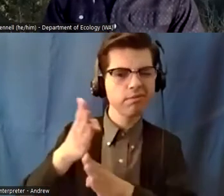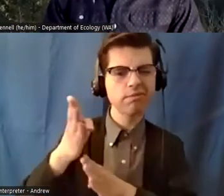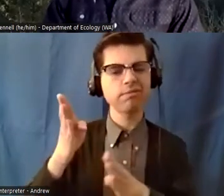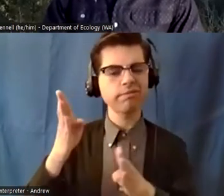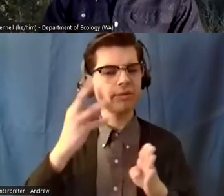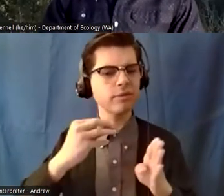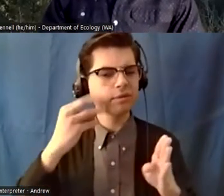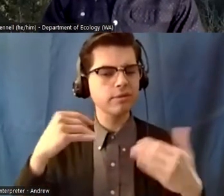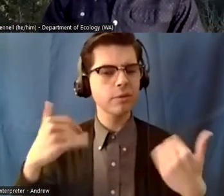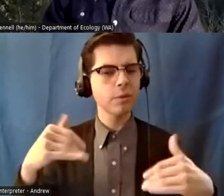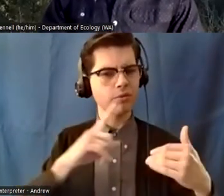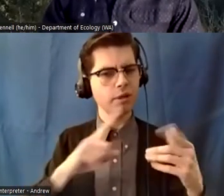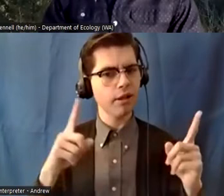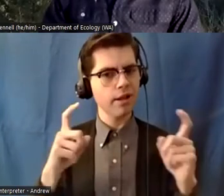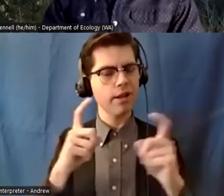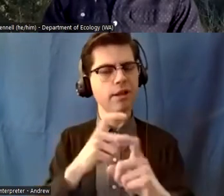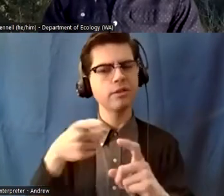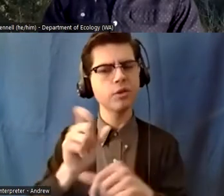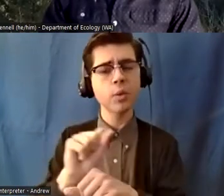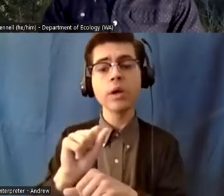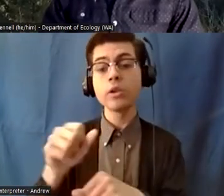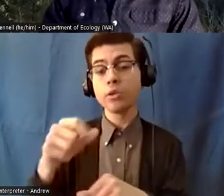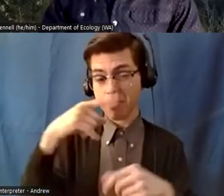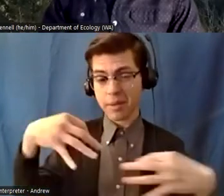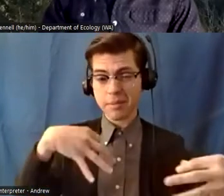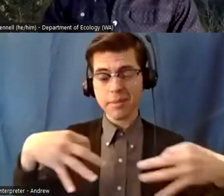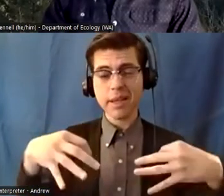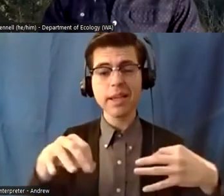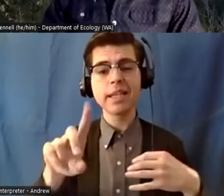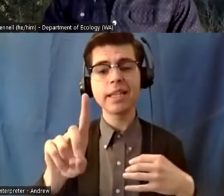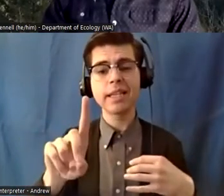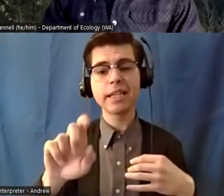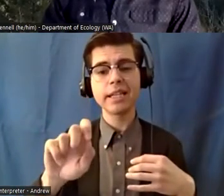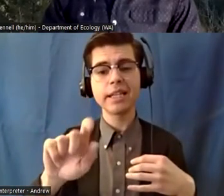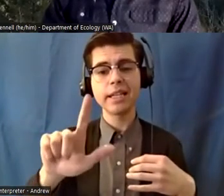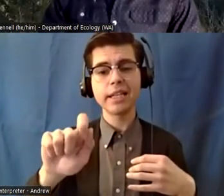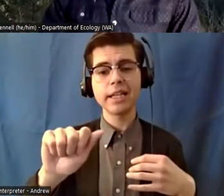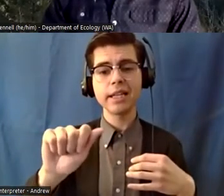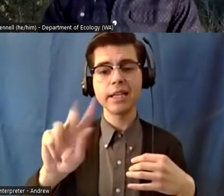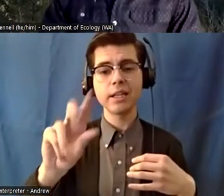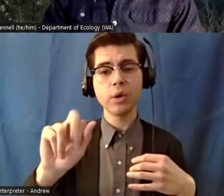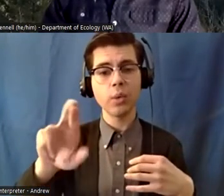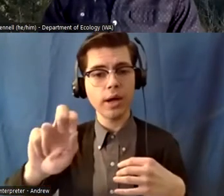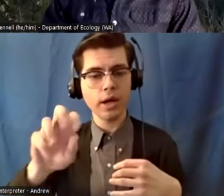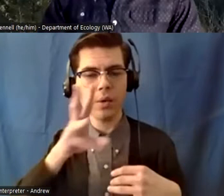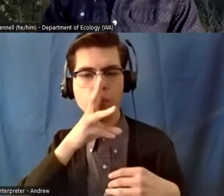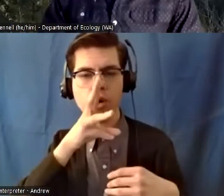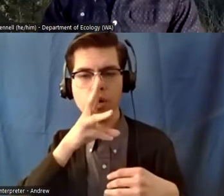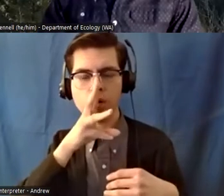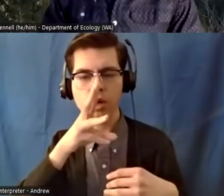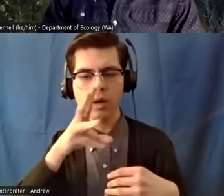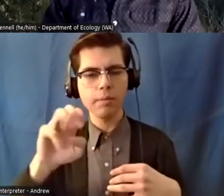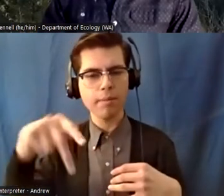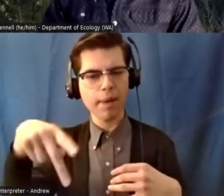about your time working at delaware water gap national recreation area and your time at rocky mountain national park and also talk